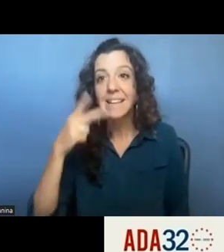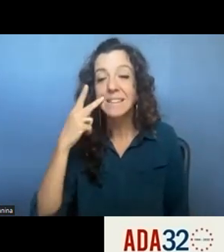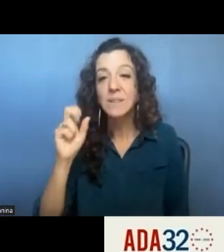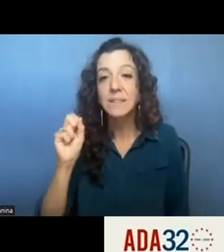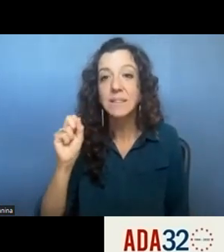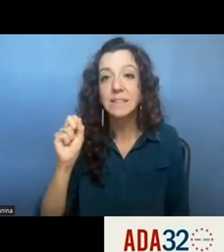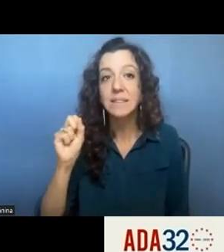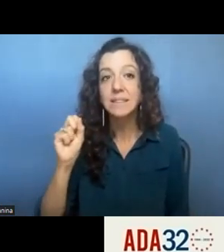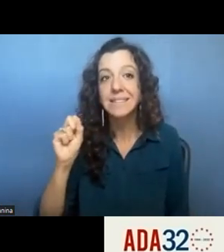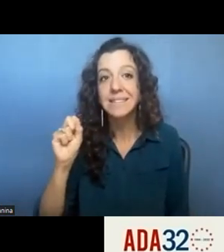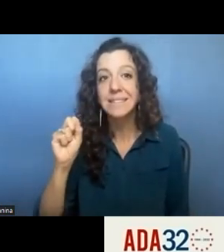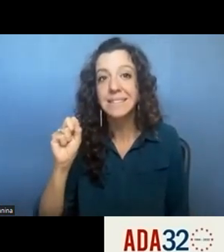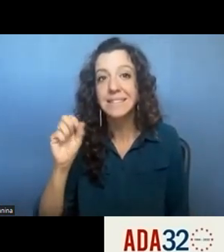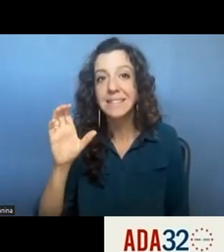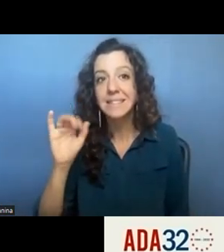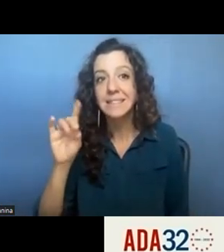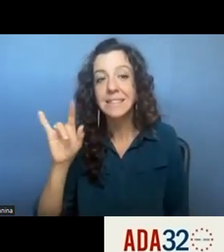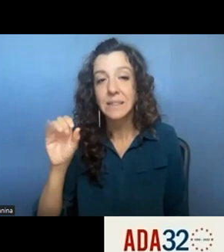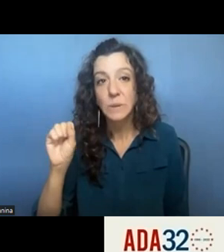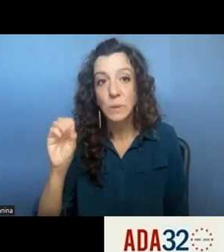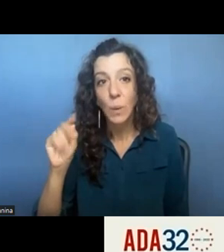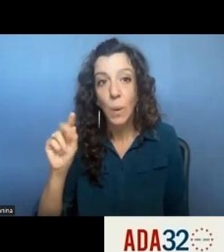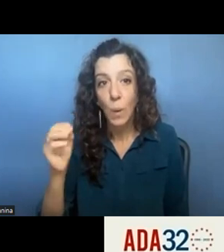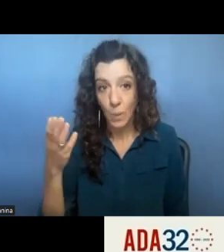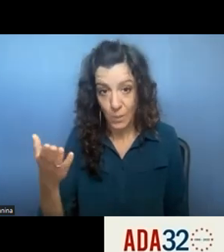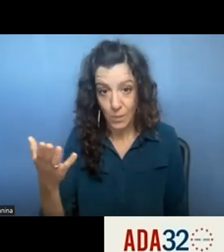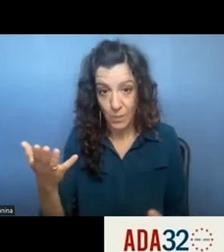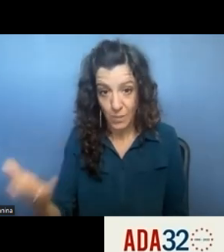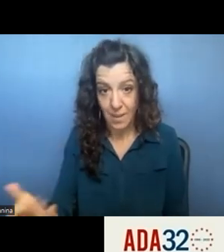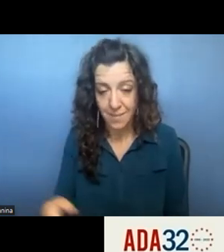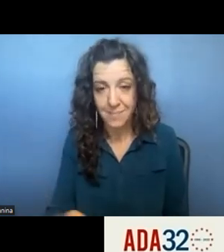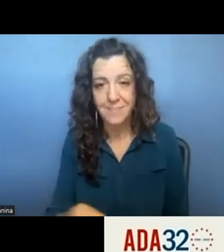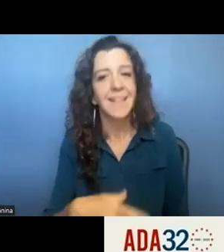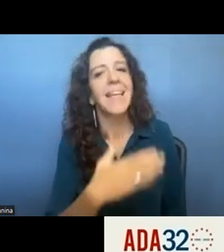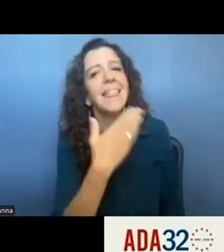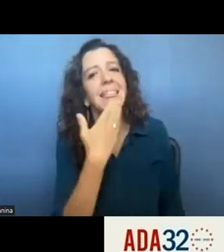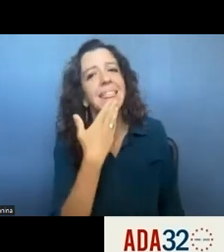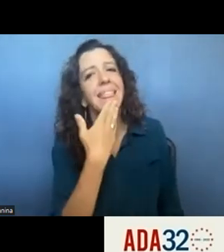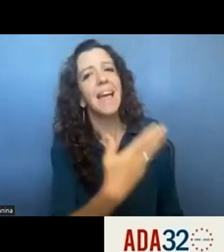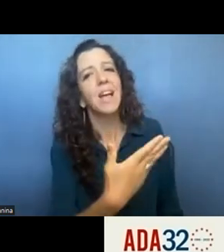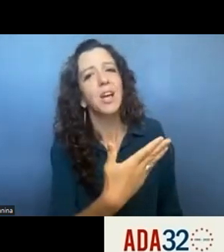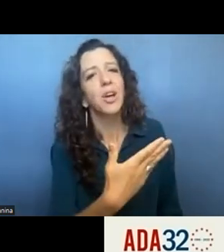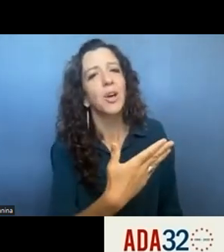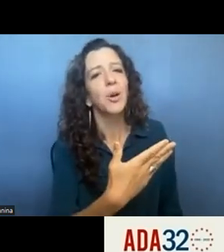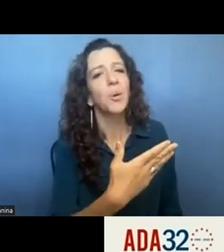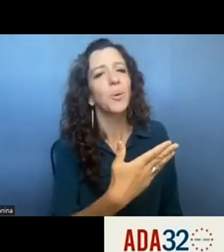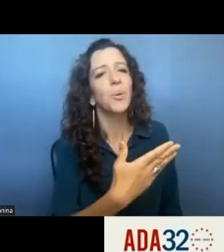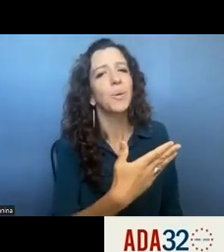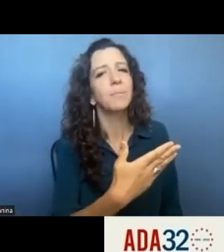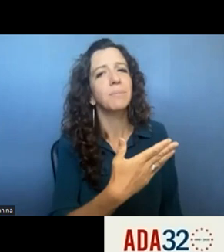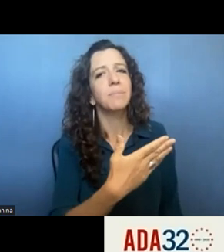microphone if you'd like to ask your question or make your comment live thank you um in the last great uh